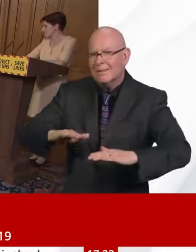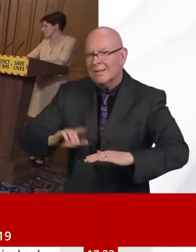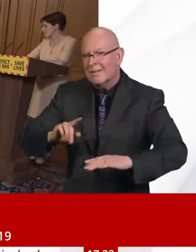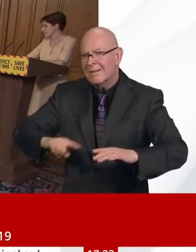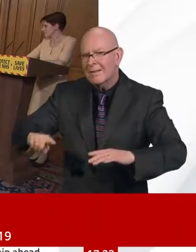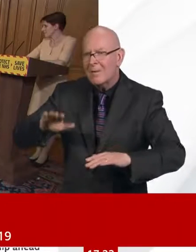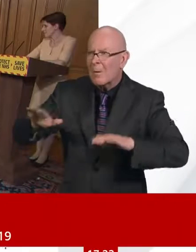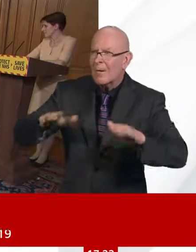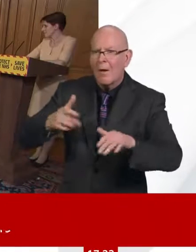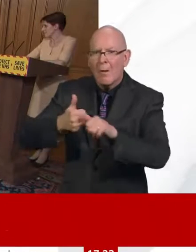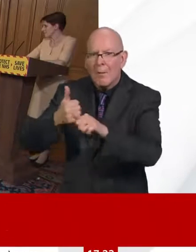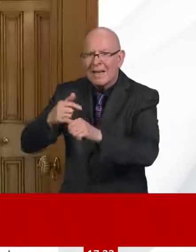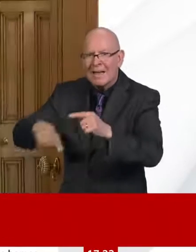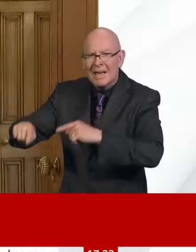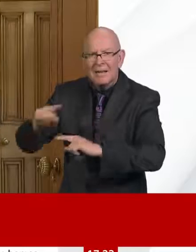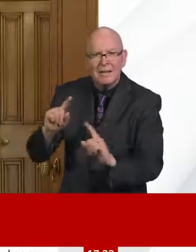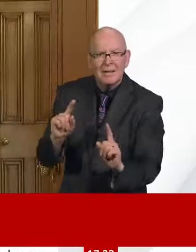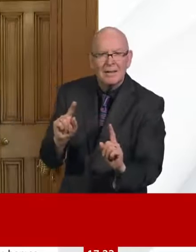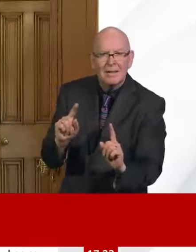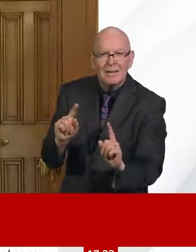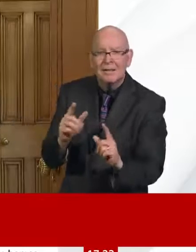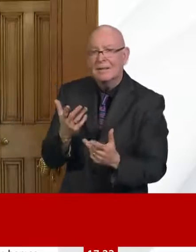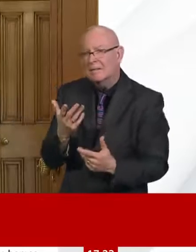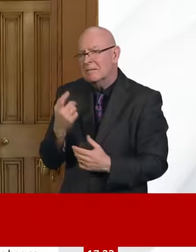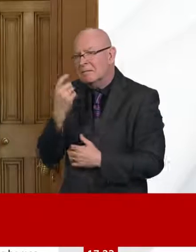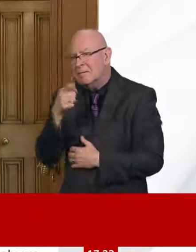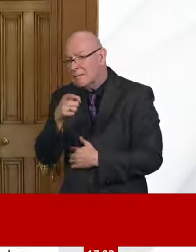look slightly different than it was only a few months ago.